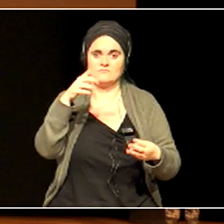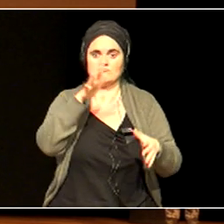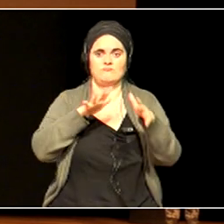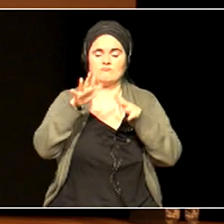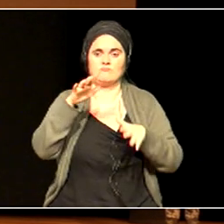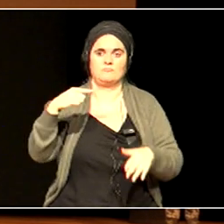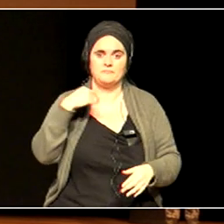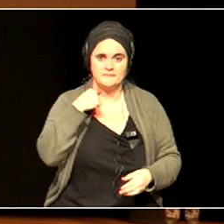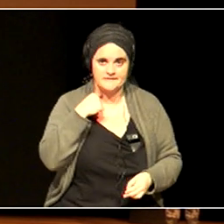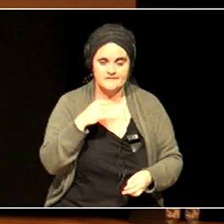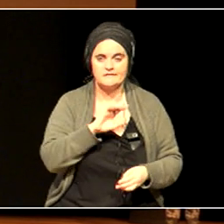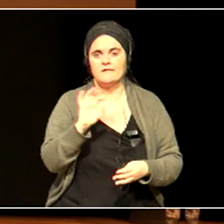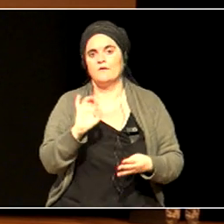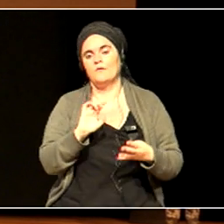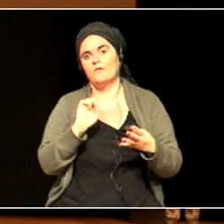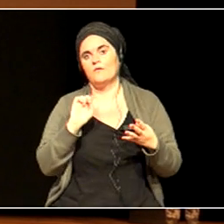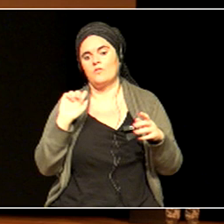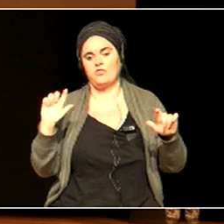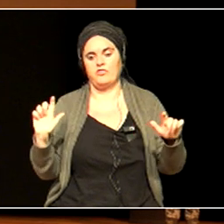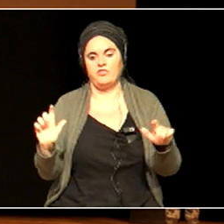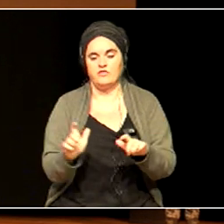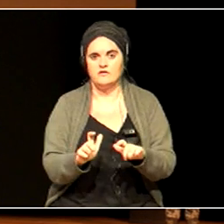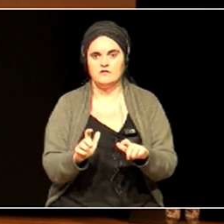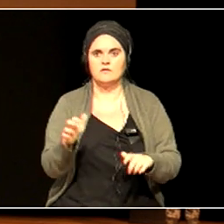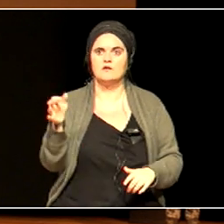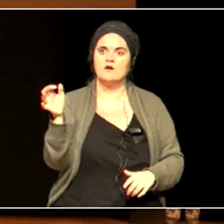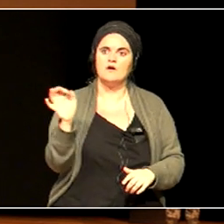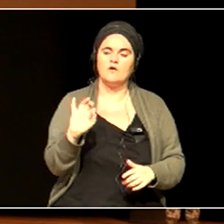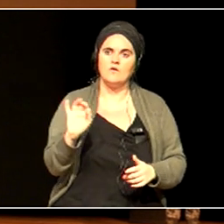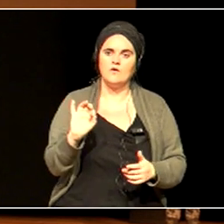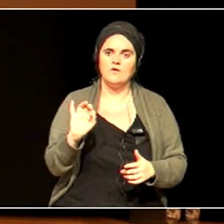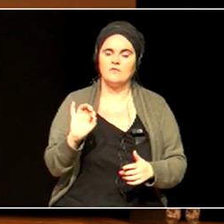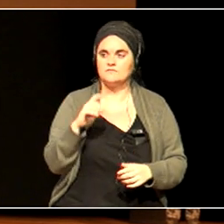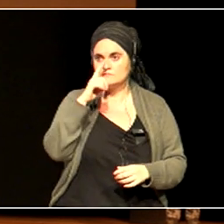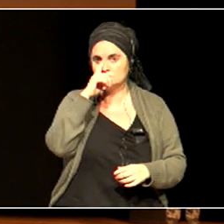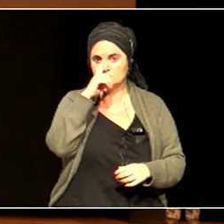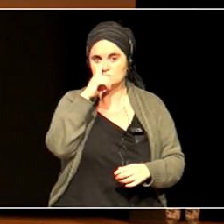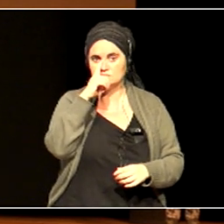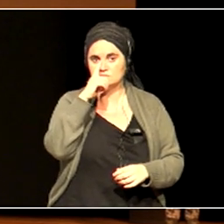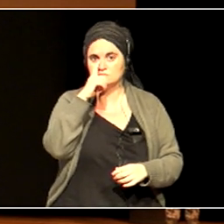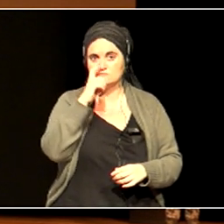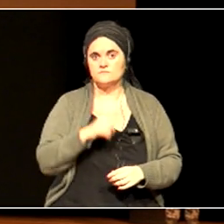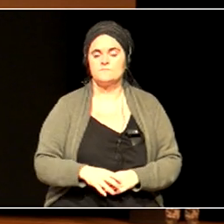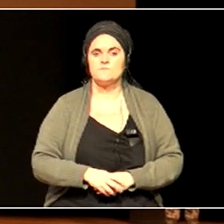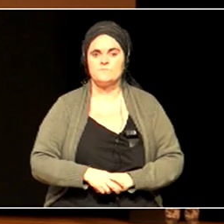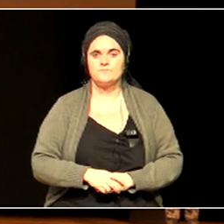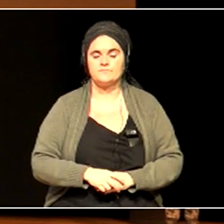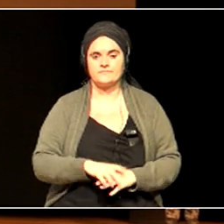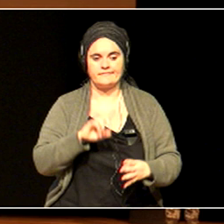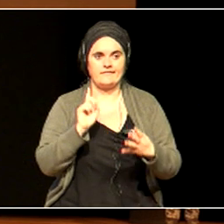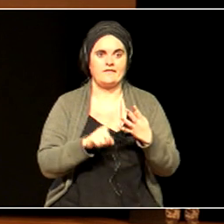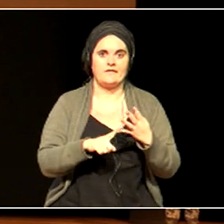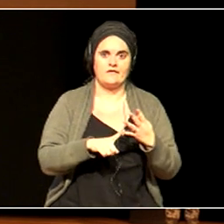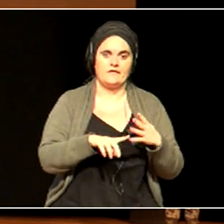away from, to such an extent away from forests that actually